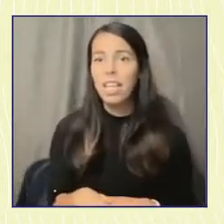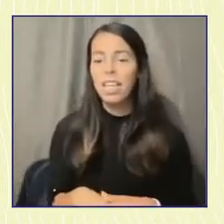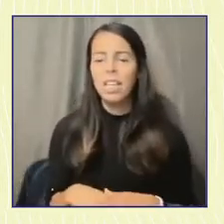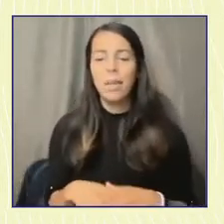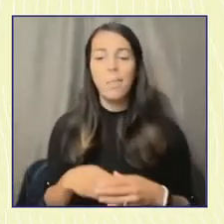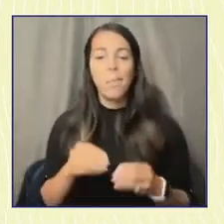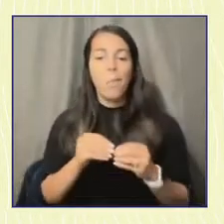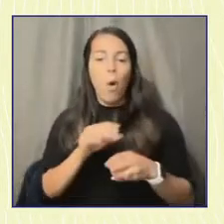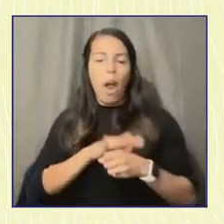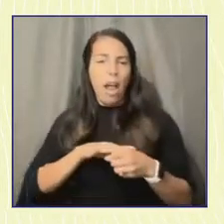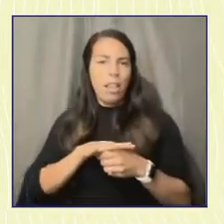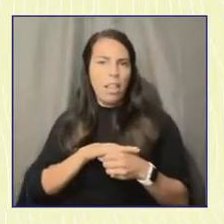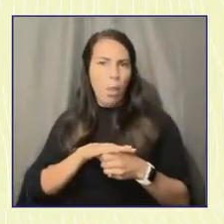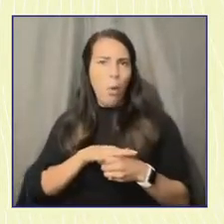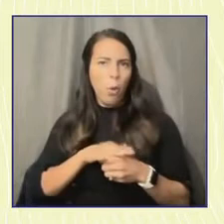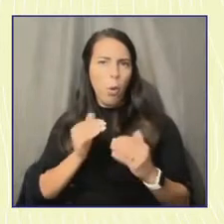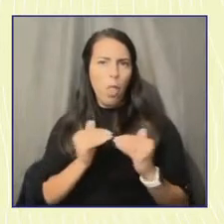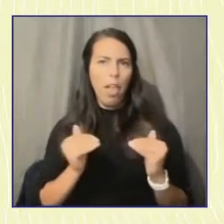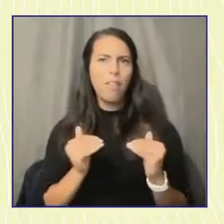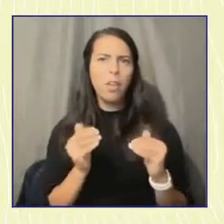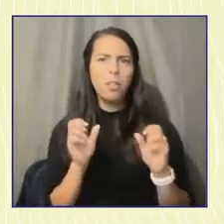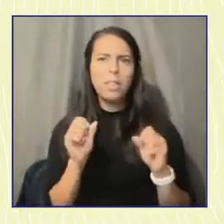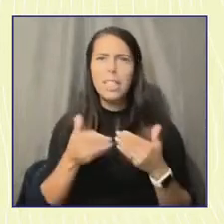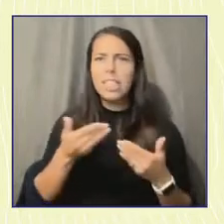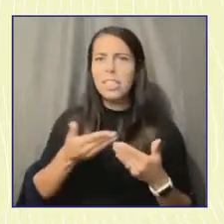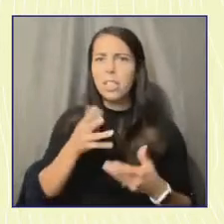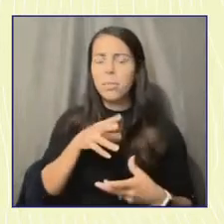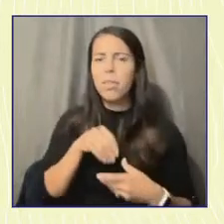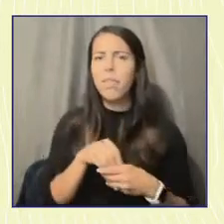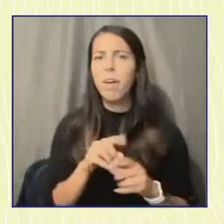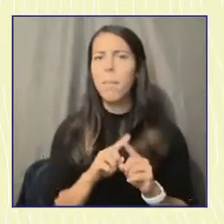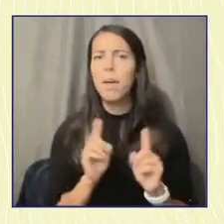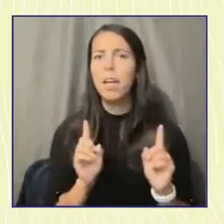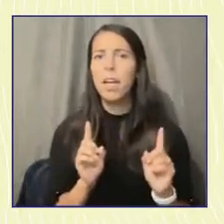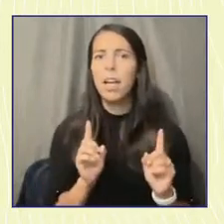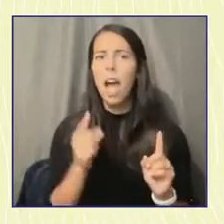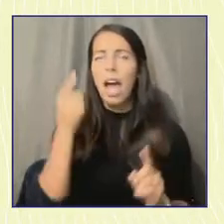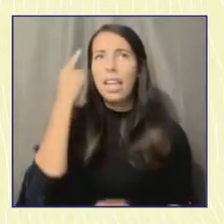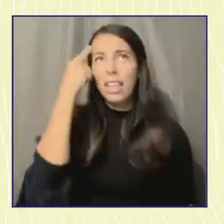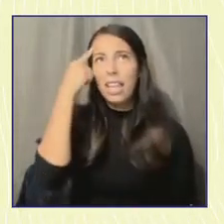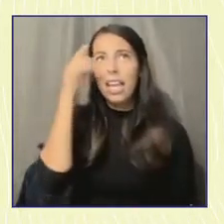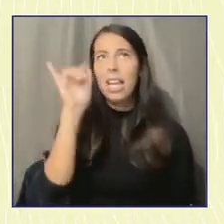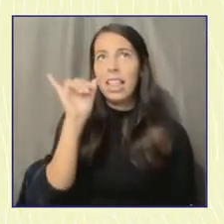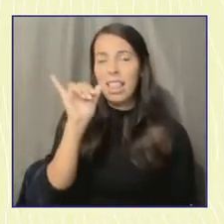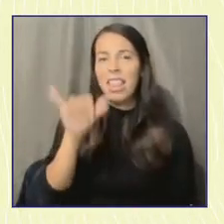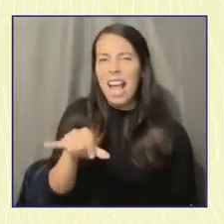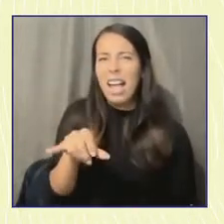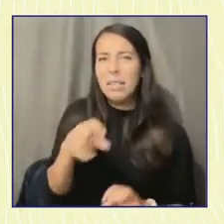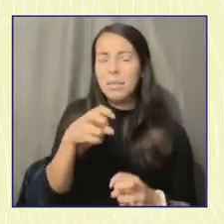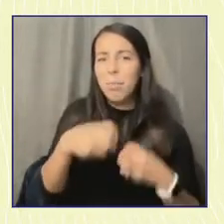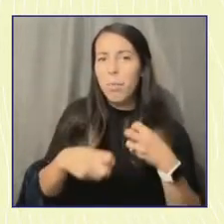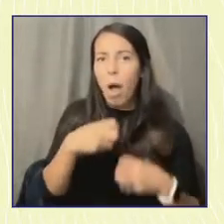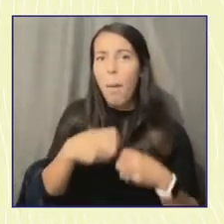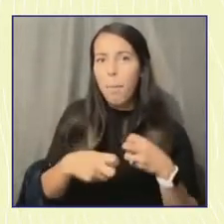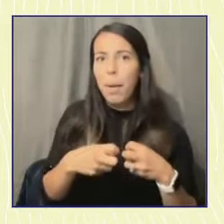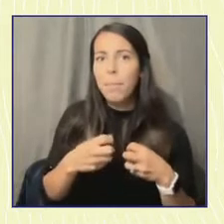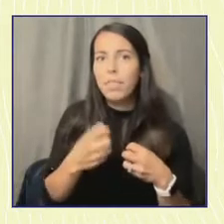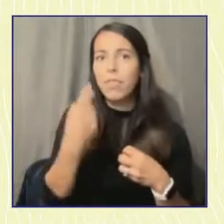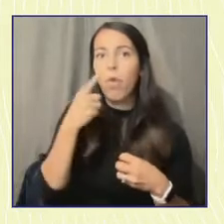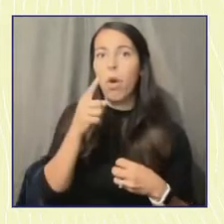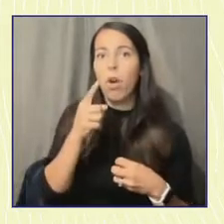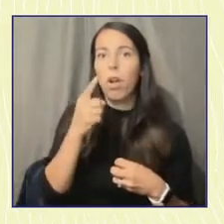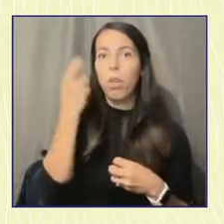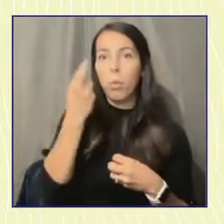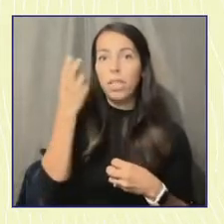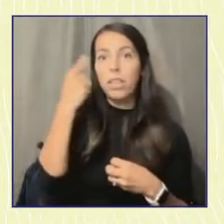on decision making from the community. But I think that also really leads to some folks feeling really disengaged or